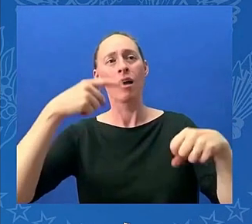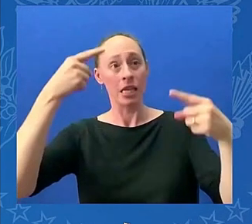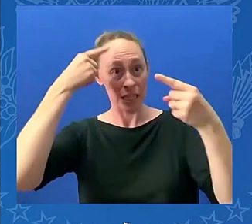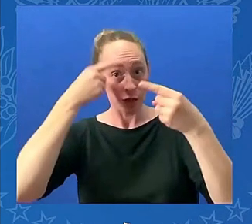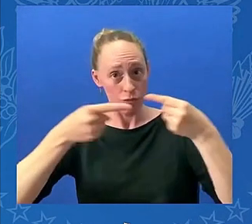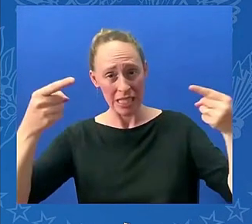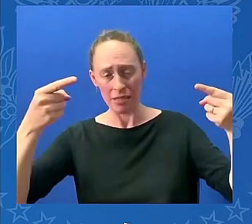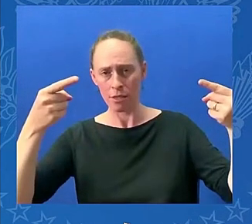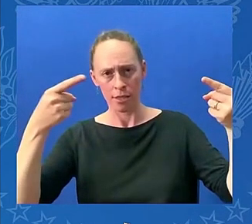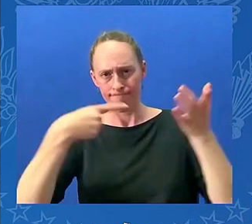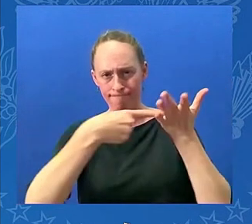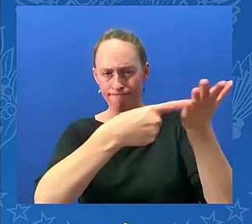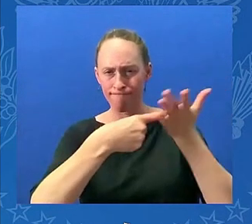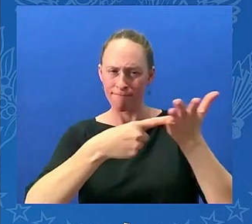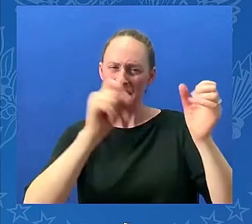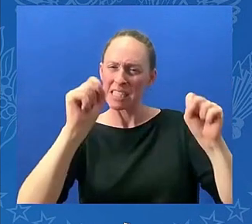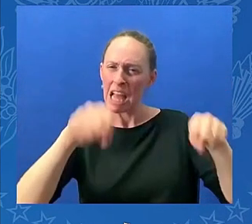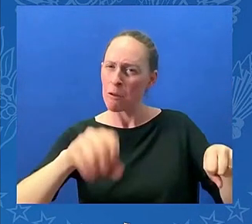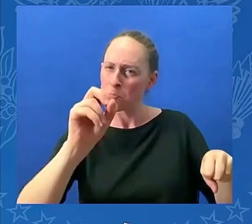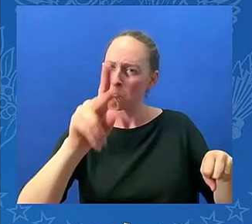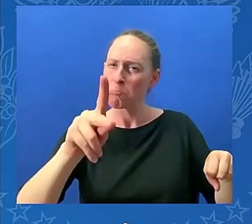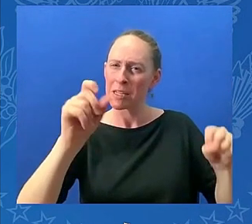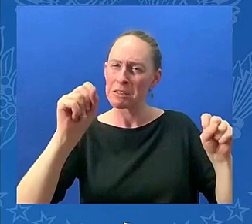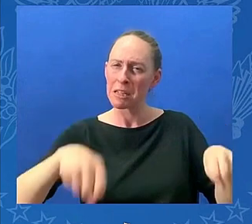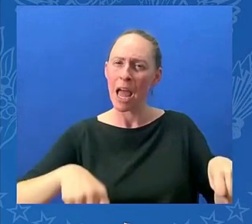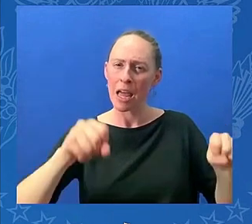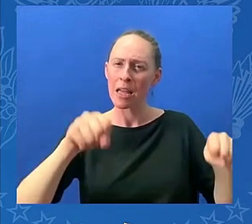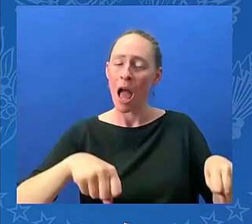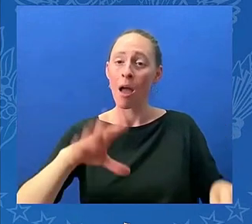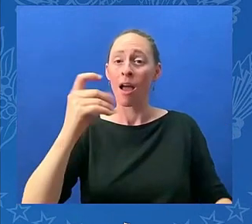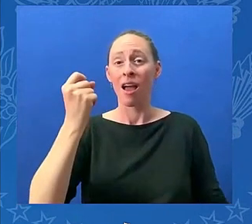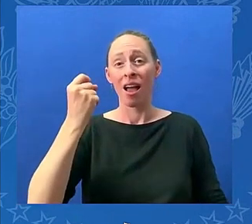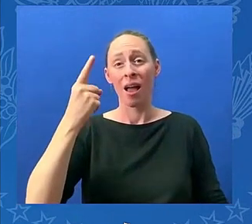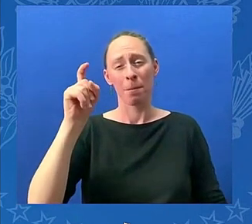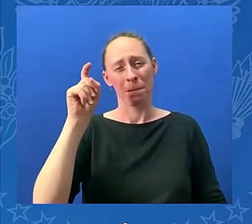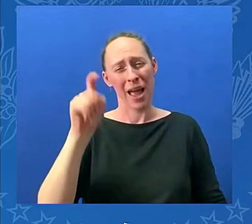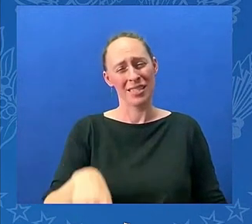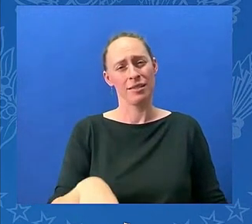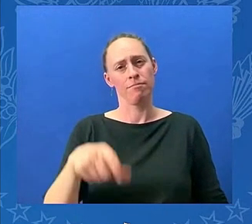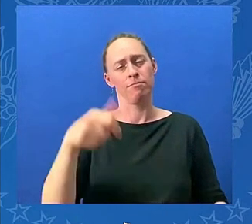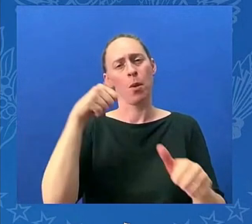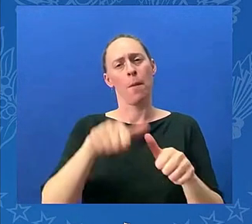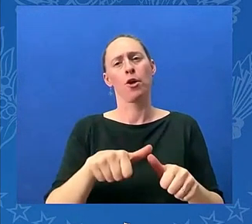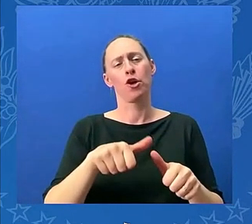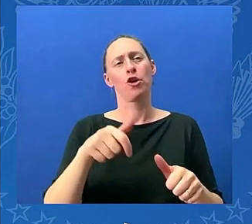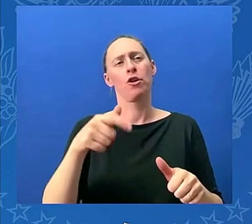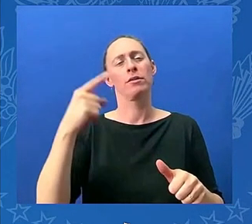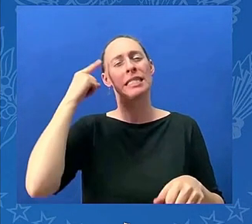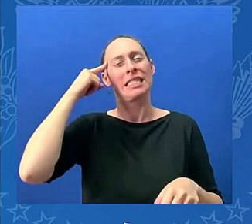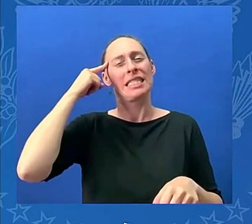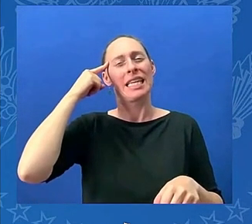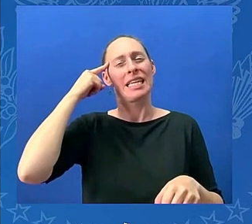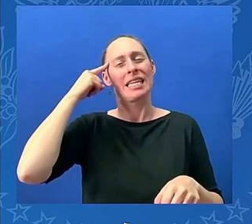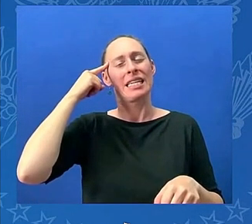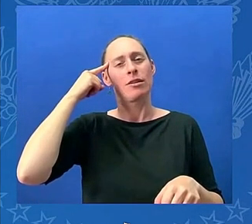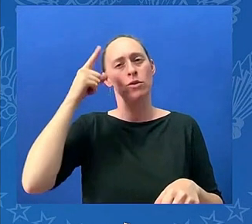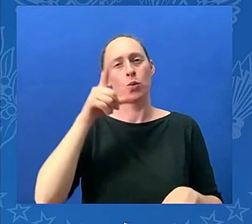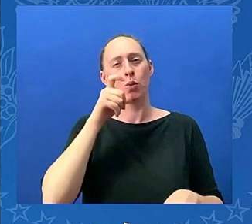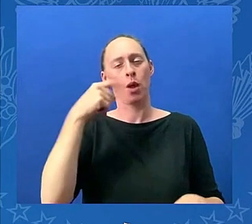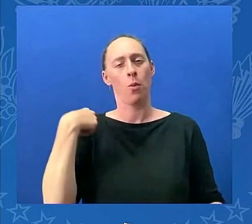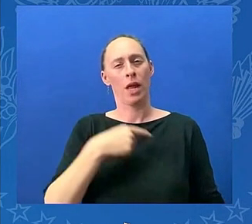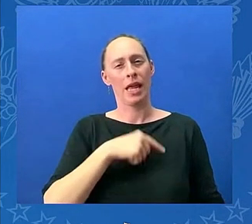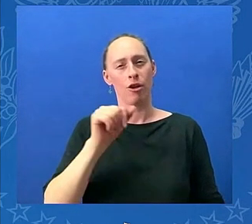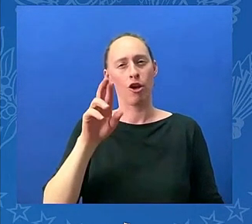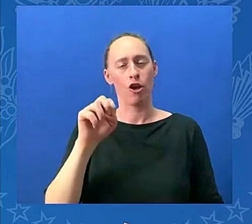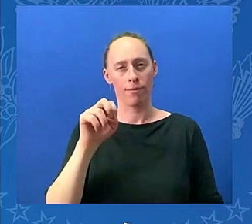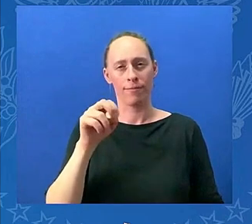it's going to we're going to not lose sight in fact who we are as Americans. Look Vice President Harris and I were just briefed in the Situation Room